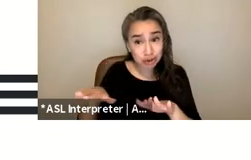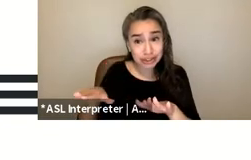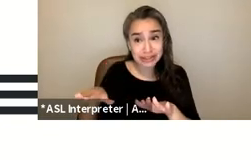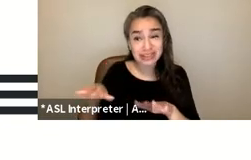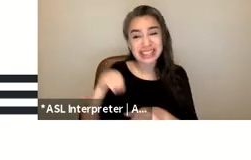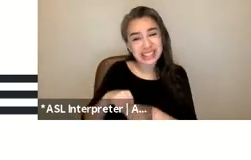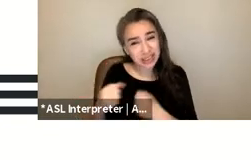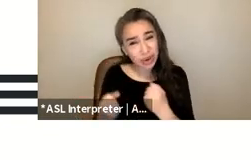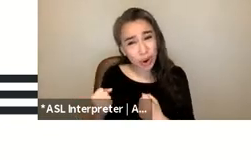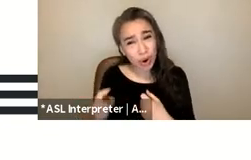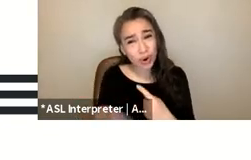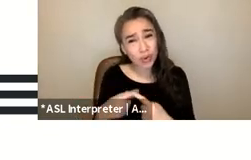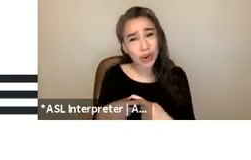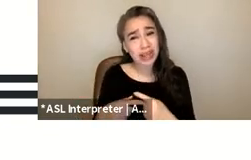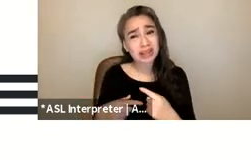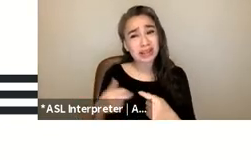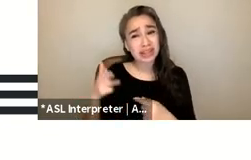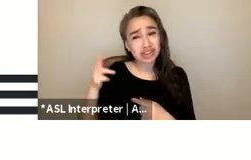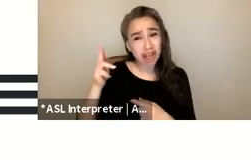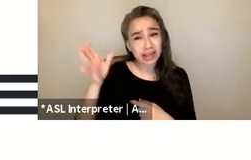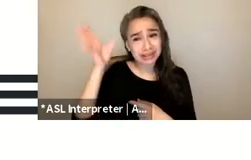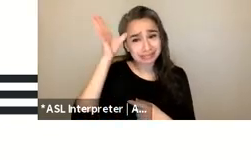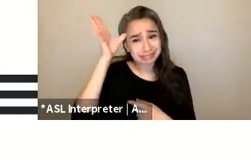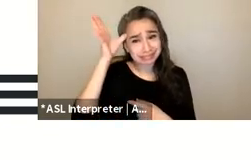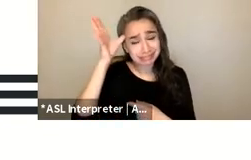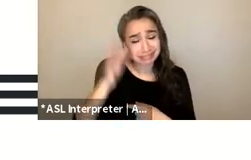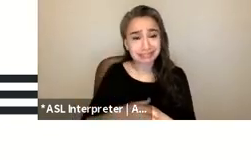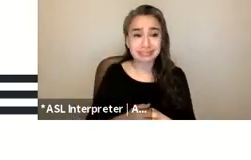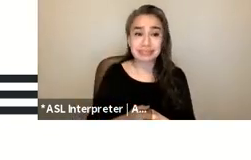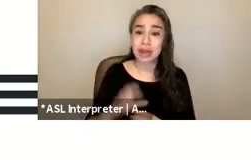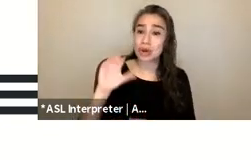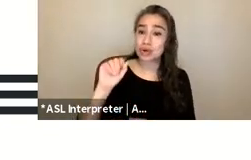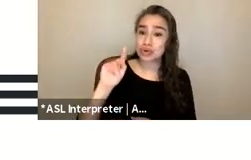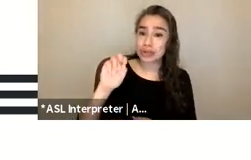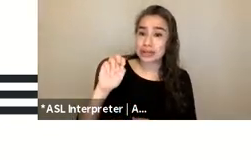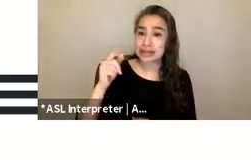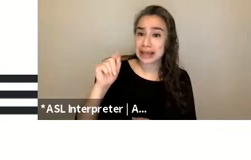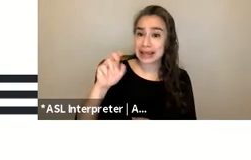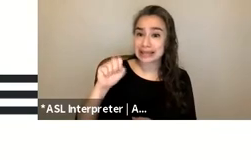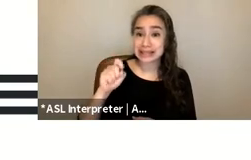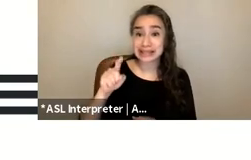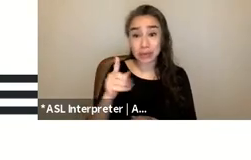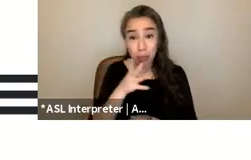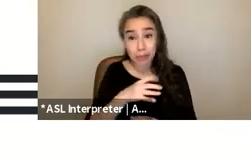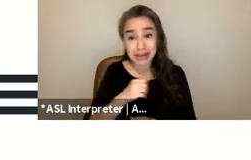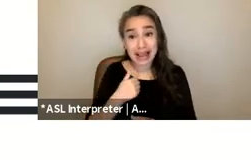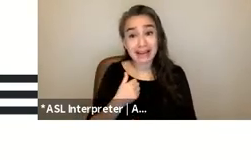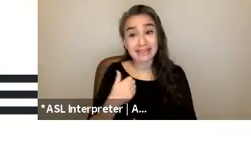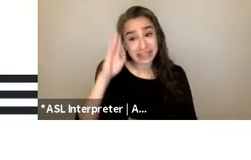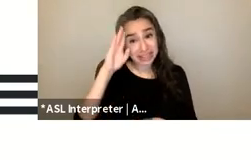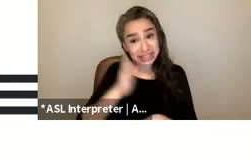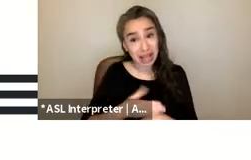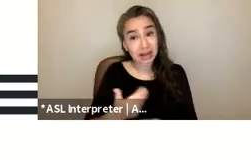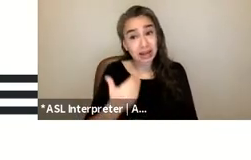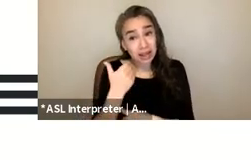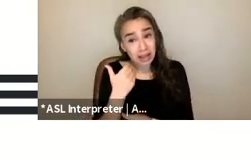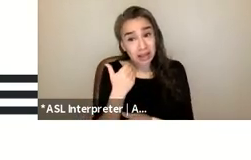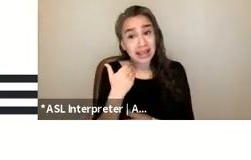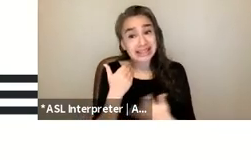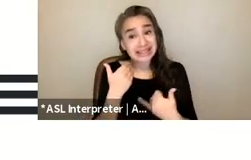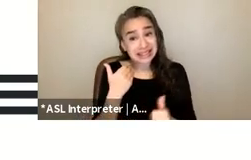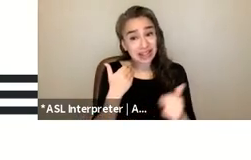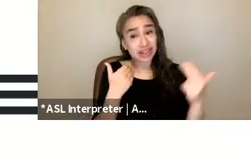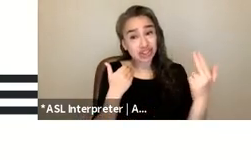um a few years before we saw corinne gains who was holding her son in her arms when she was shot charlena